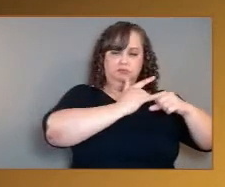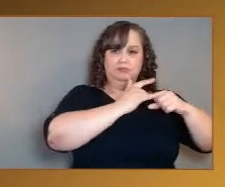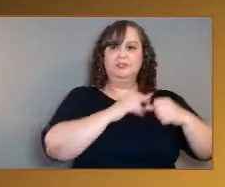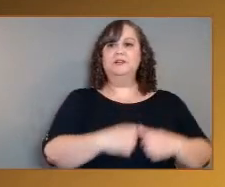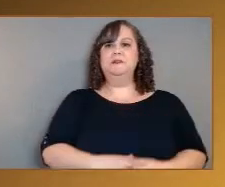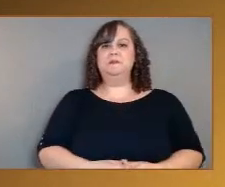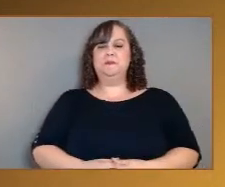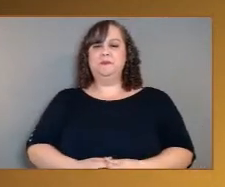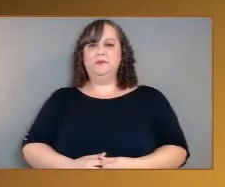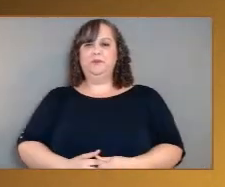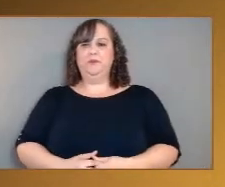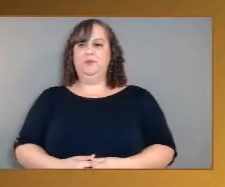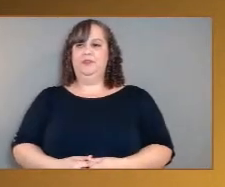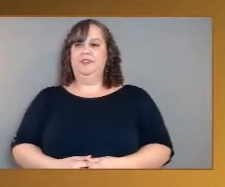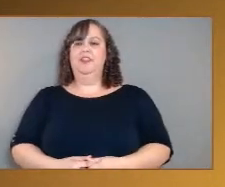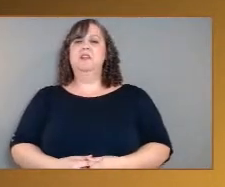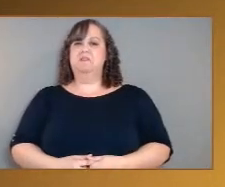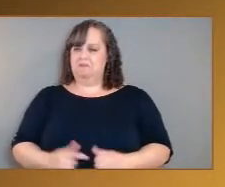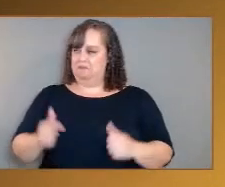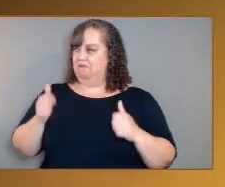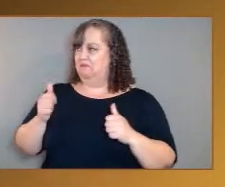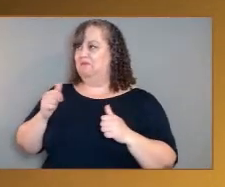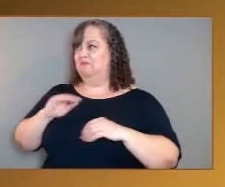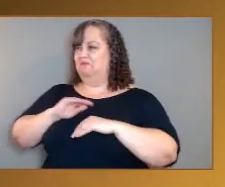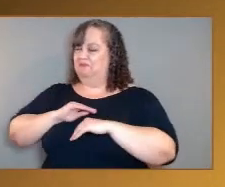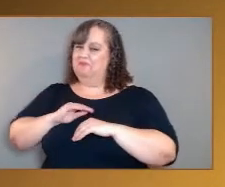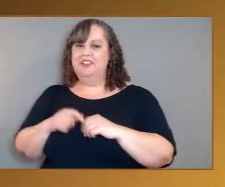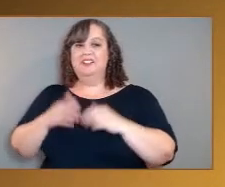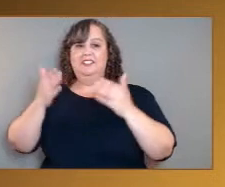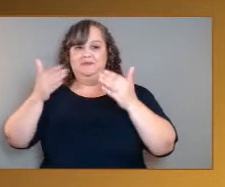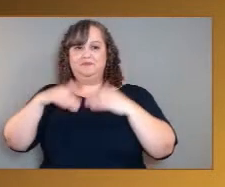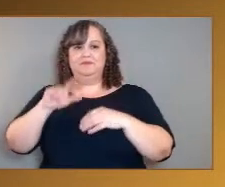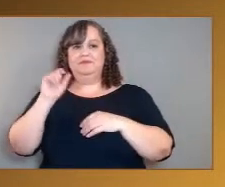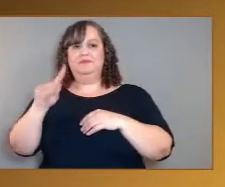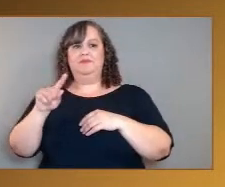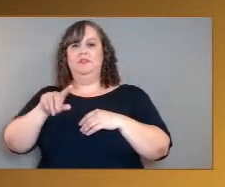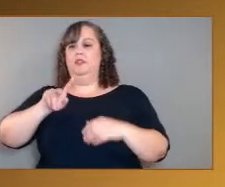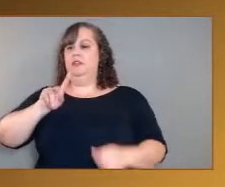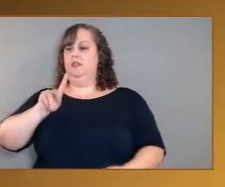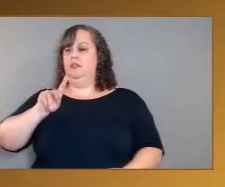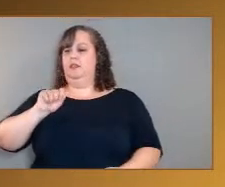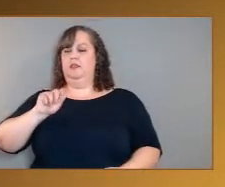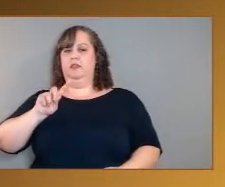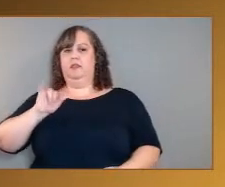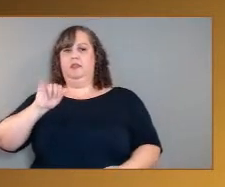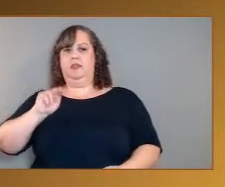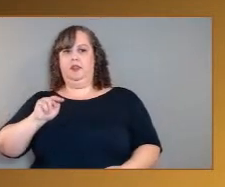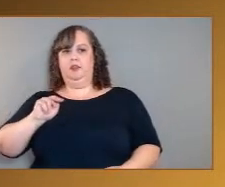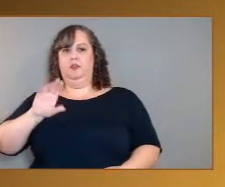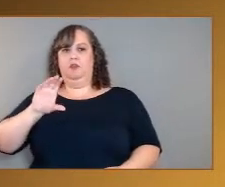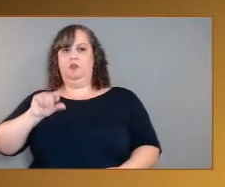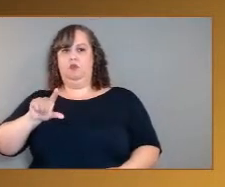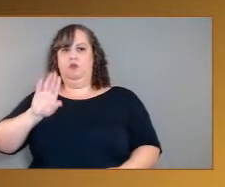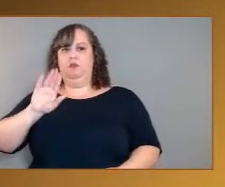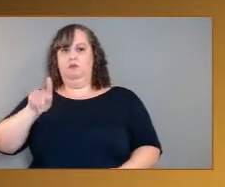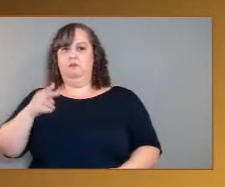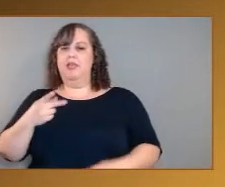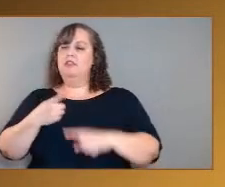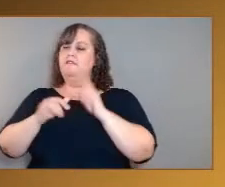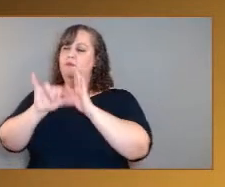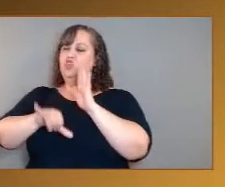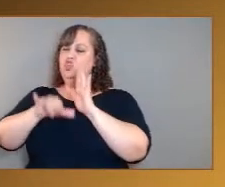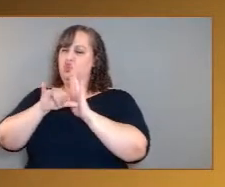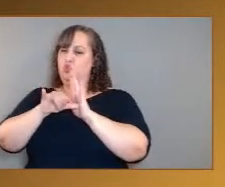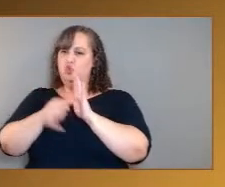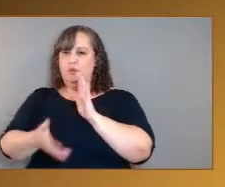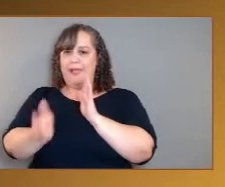Well, I will leave it at that. The next question is Caden Kolbath on YouTube, who asks, how long does